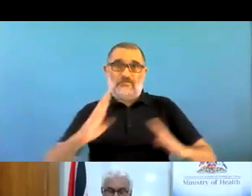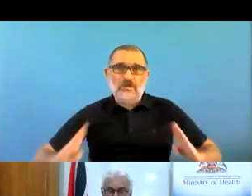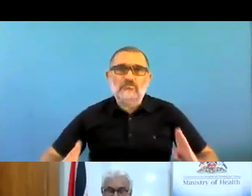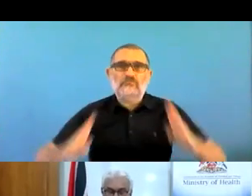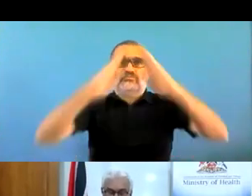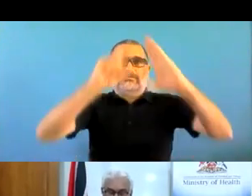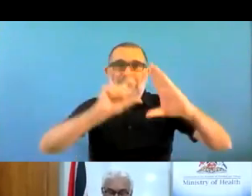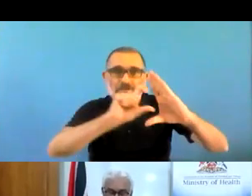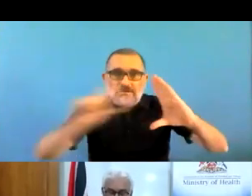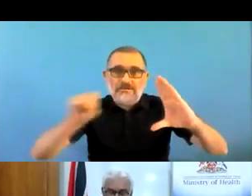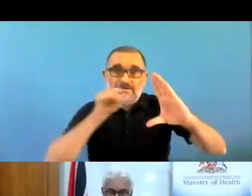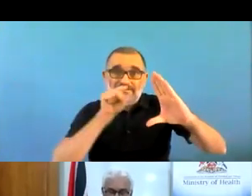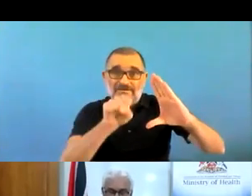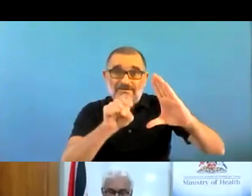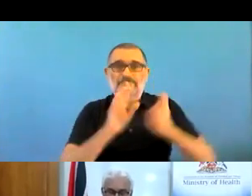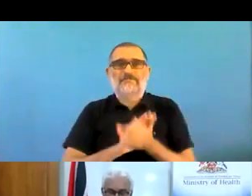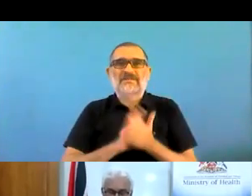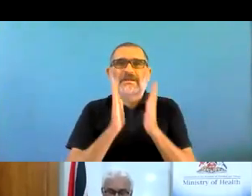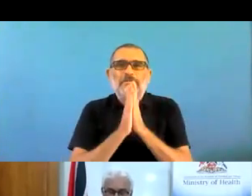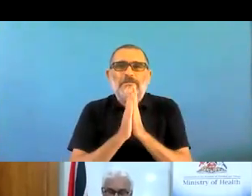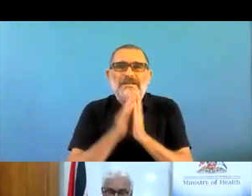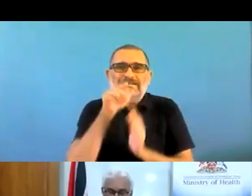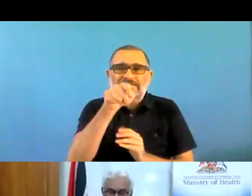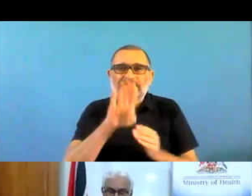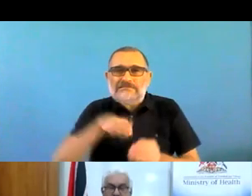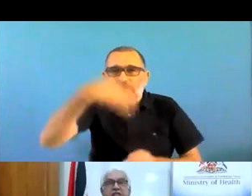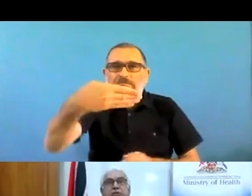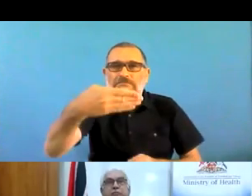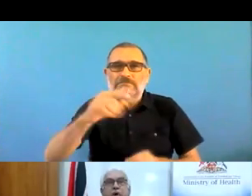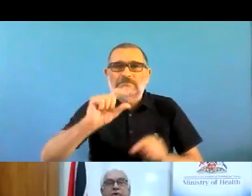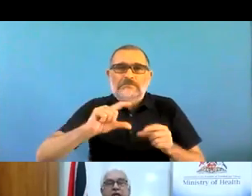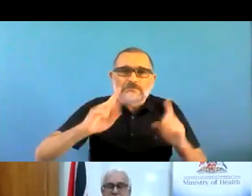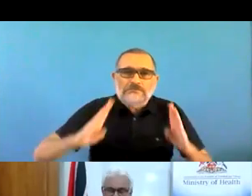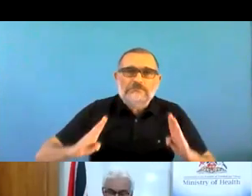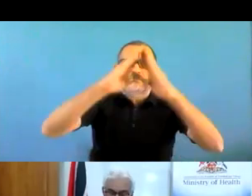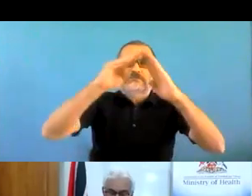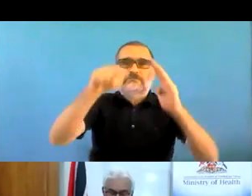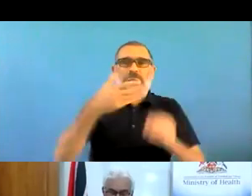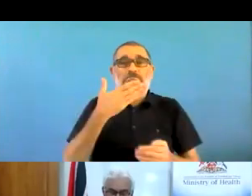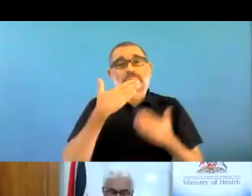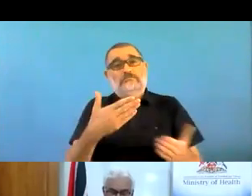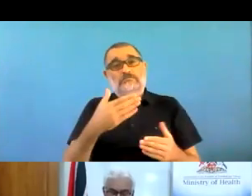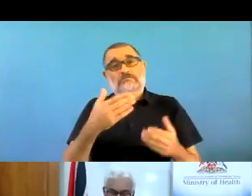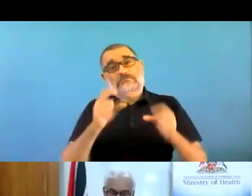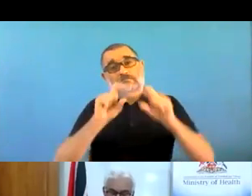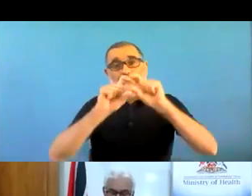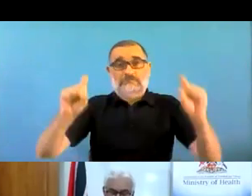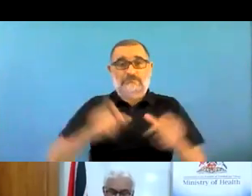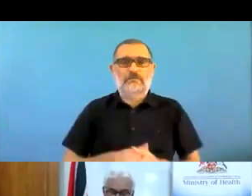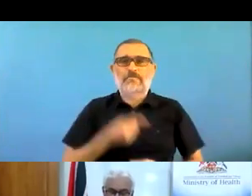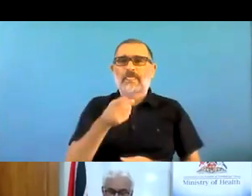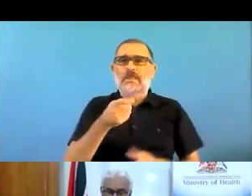What that does at the bottom of the pyramid is the population-based measures, the social